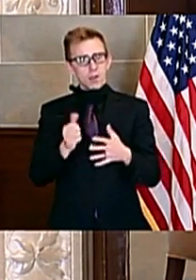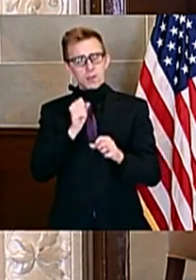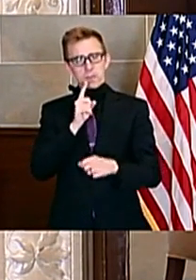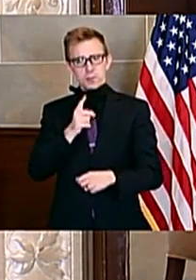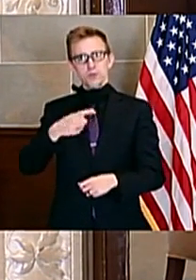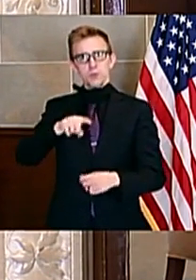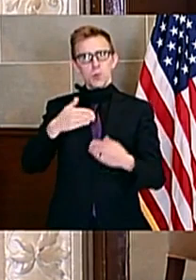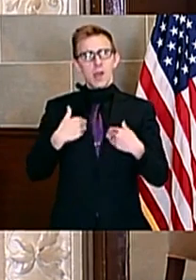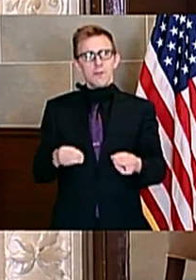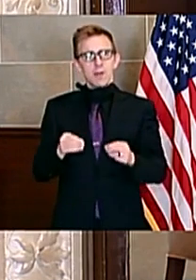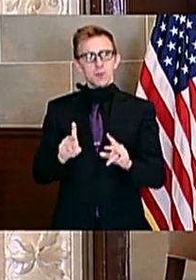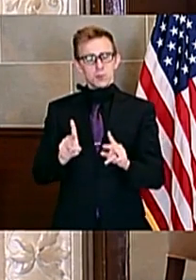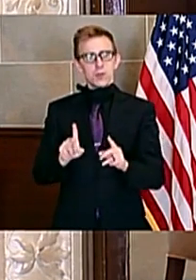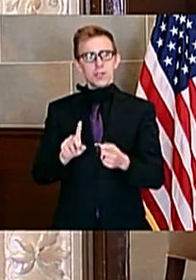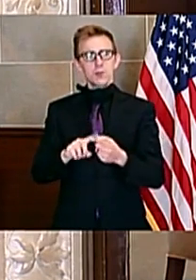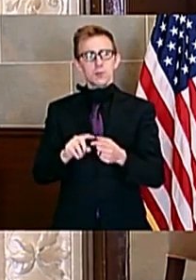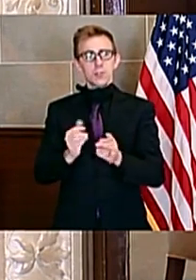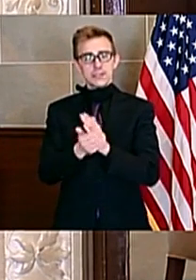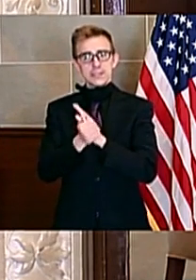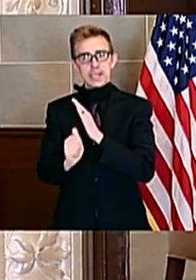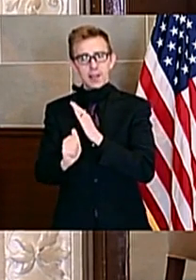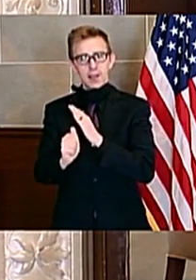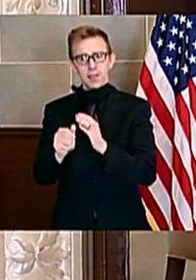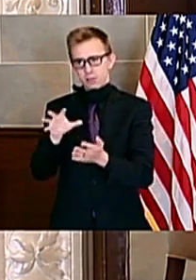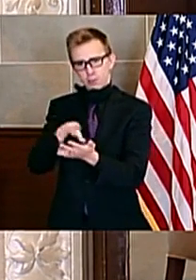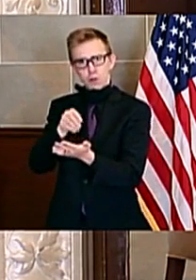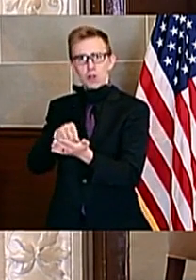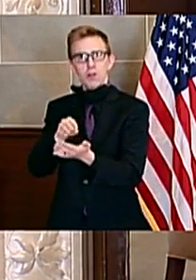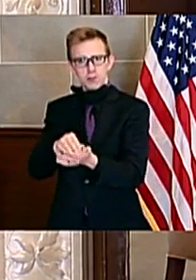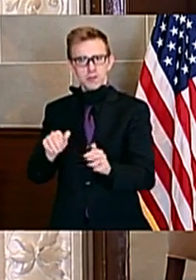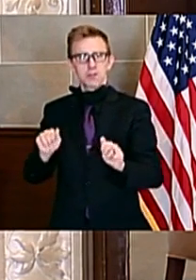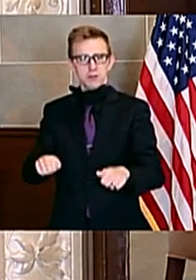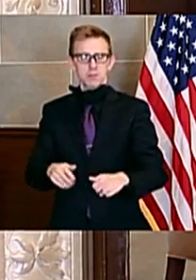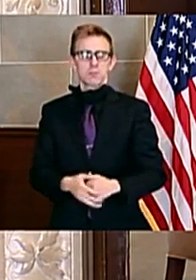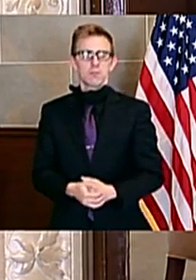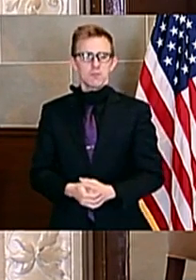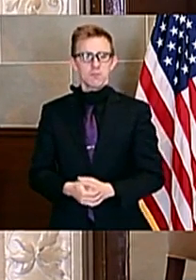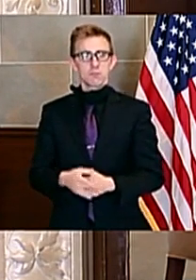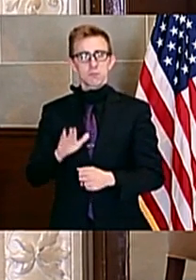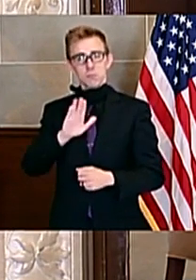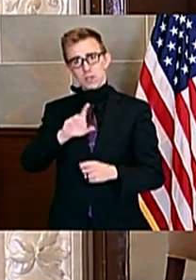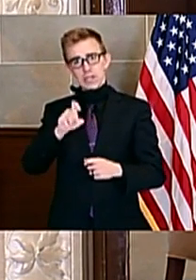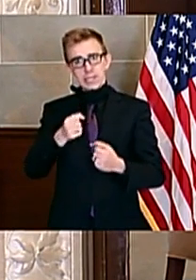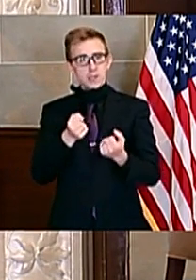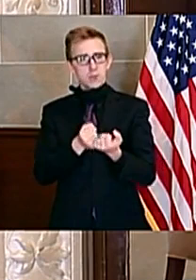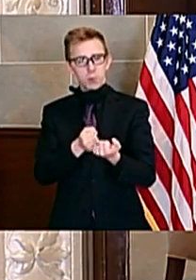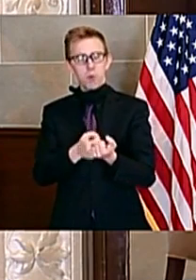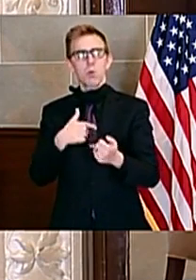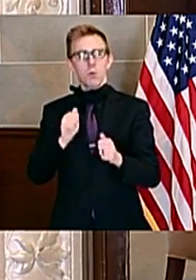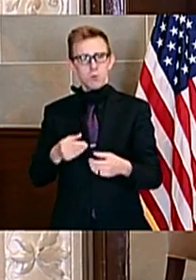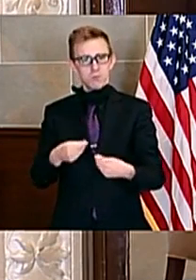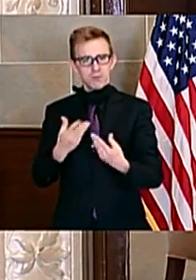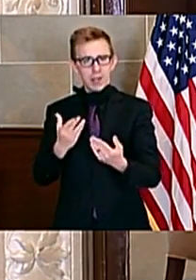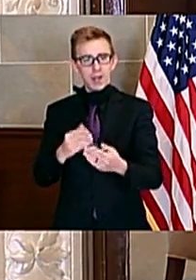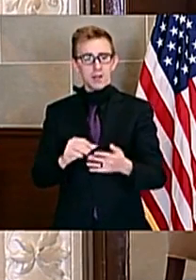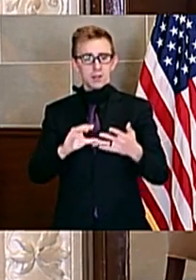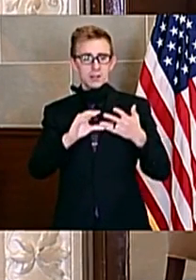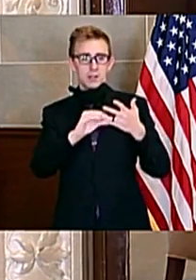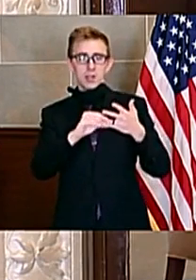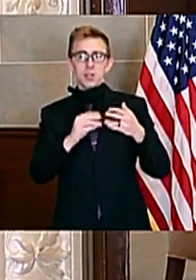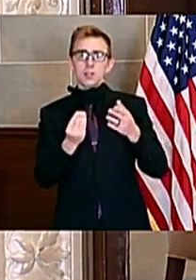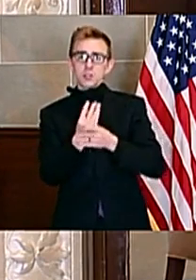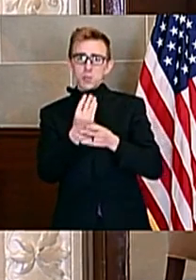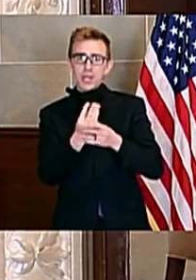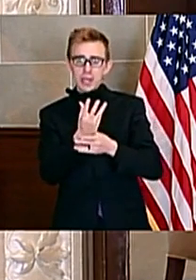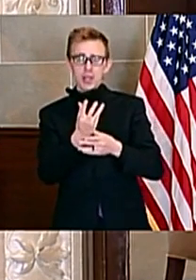have an opportunity to skill up and get the help they need to get back to work. That students will get the support they need not just in this spring semester but over the summer, the